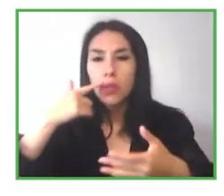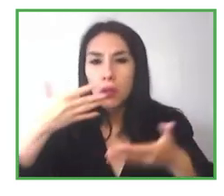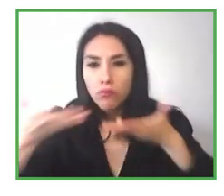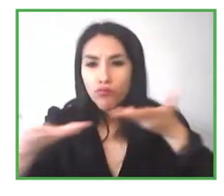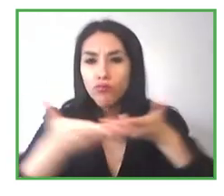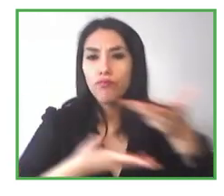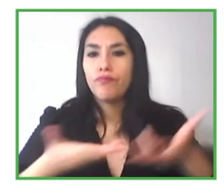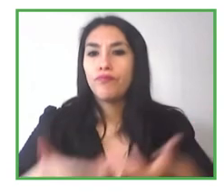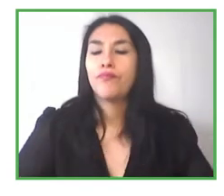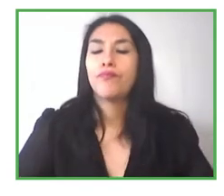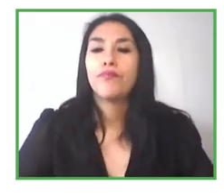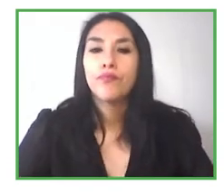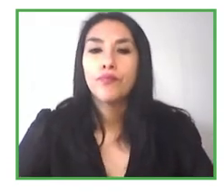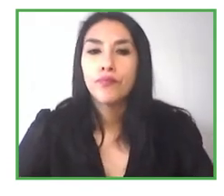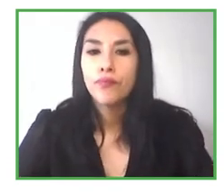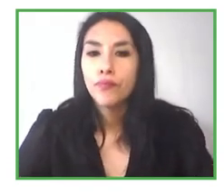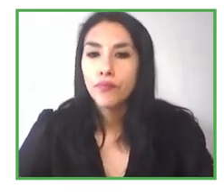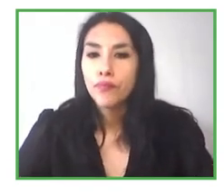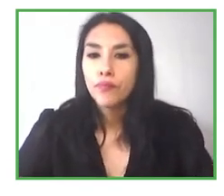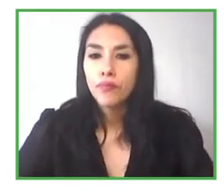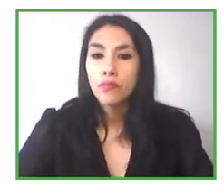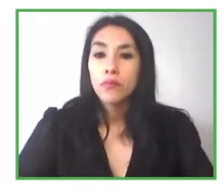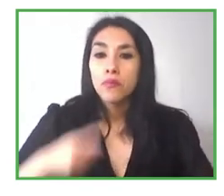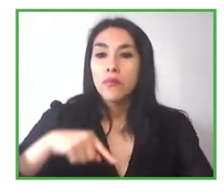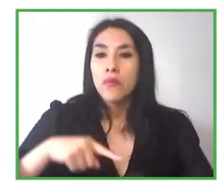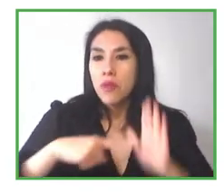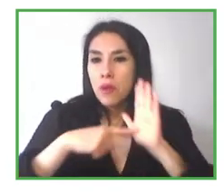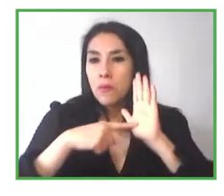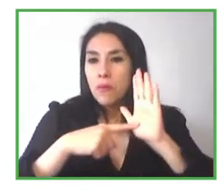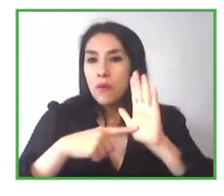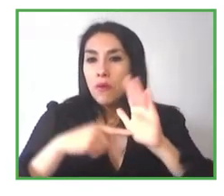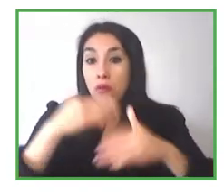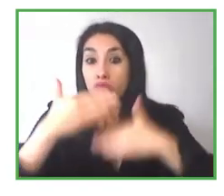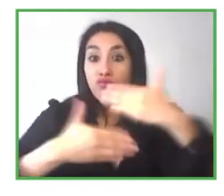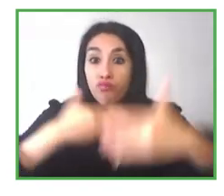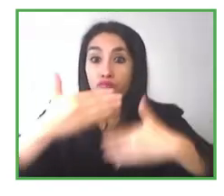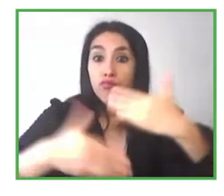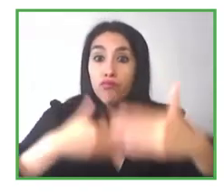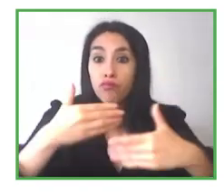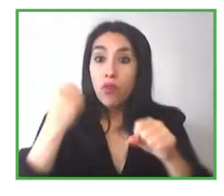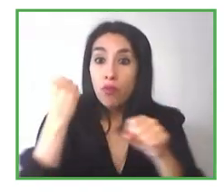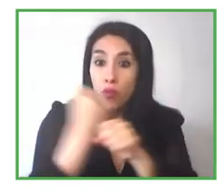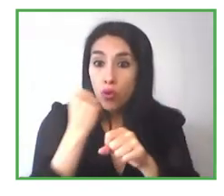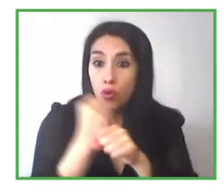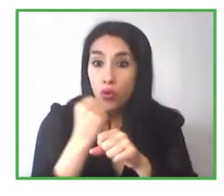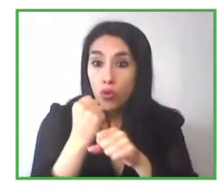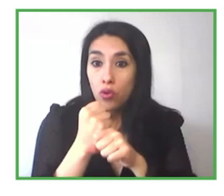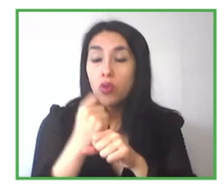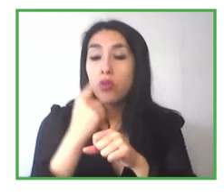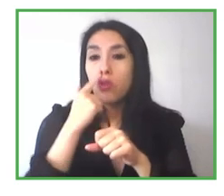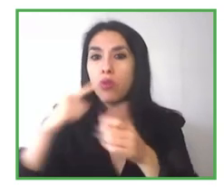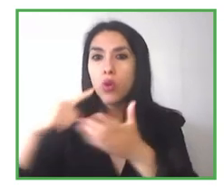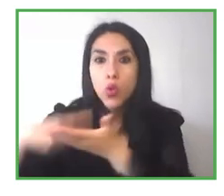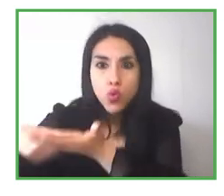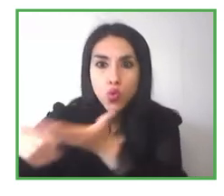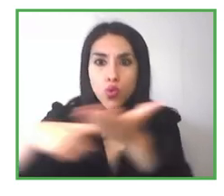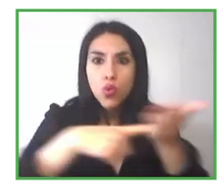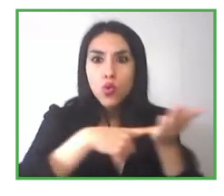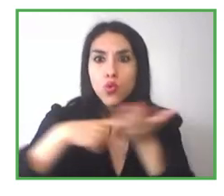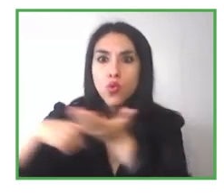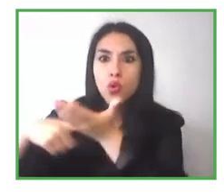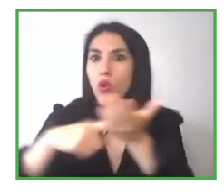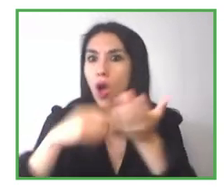The team is continuing to work on this. As I say, it's a conversation. So please do get in touch.